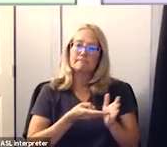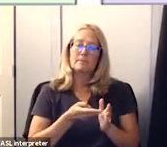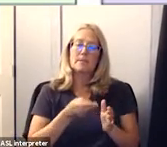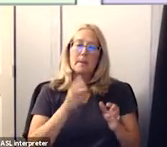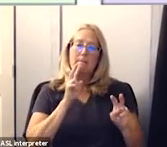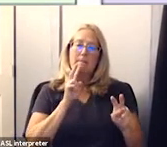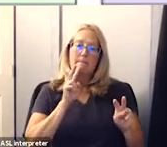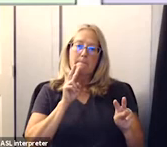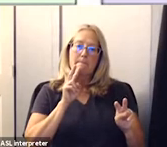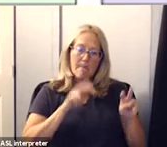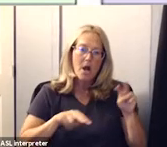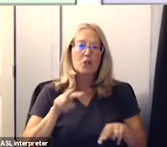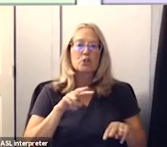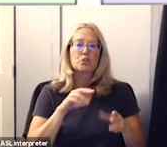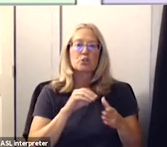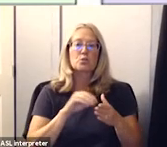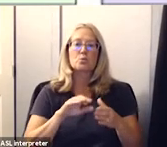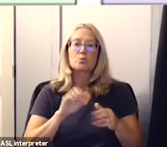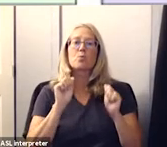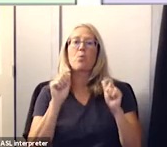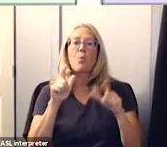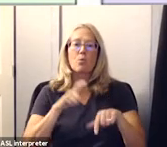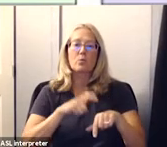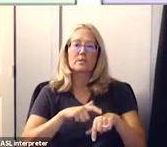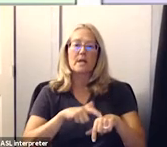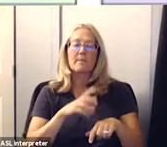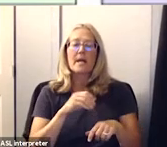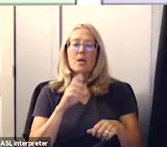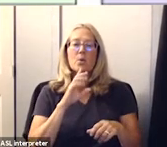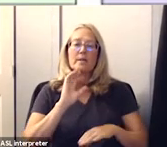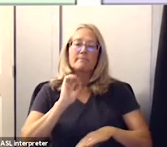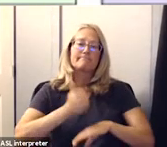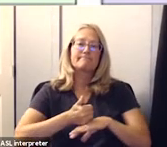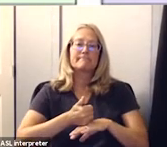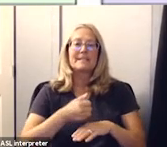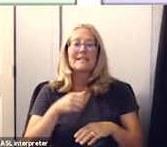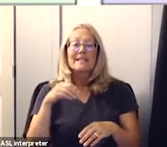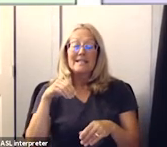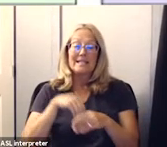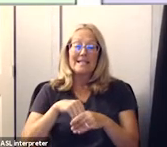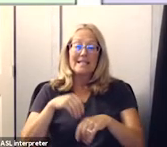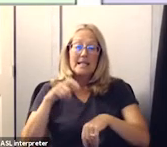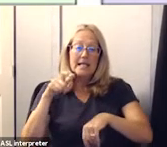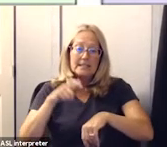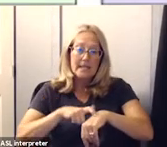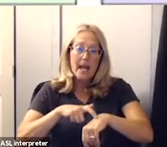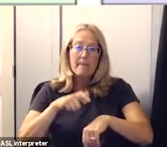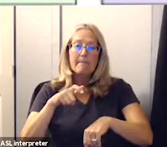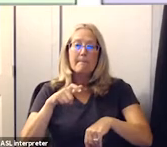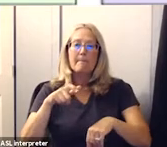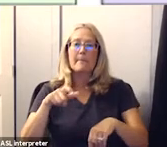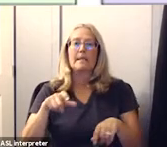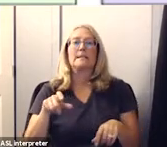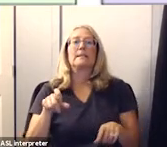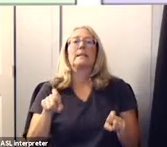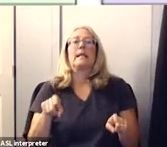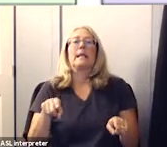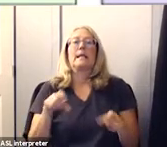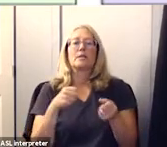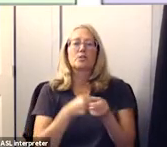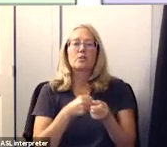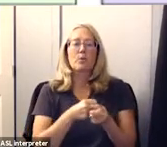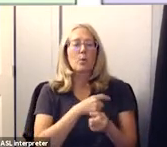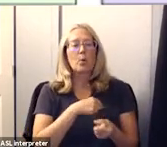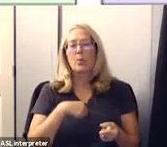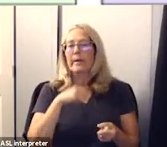students all the time and we put in place then in time needed supports we're not going to wait